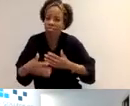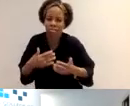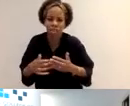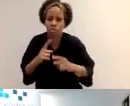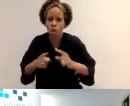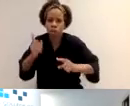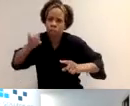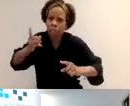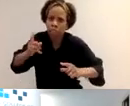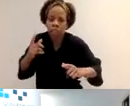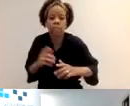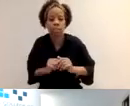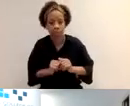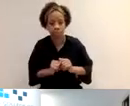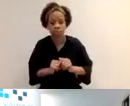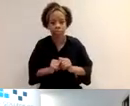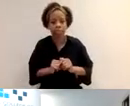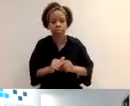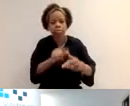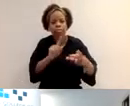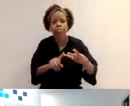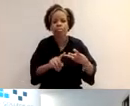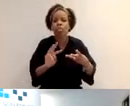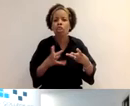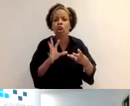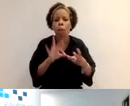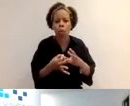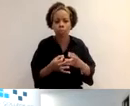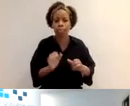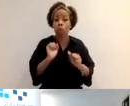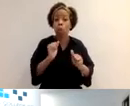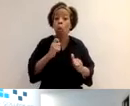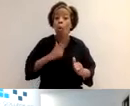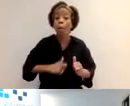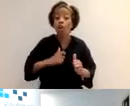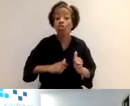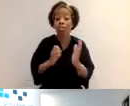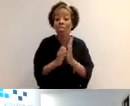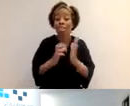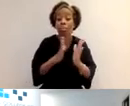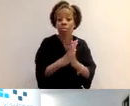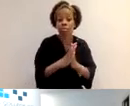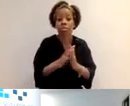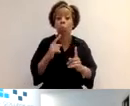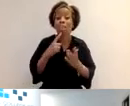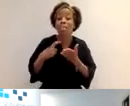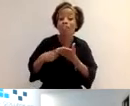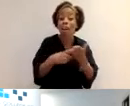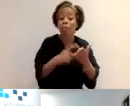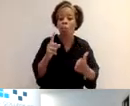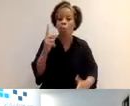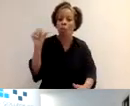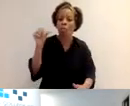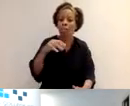And it's statement of how the standards have met. This is like your personal statement, which we recommend around 1500 words. This makes up the bulk of your